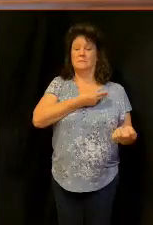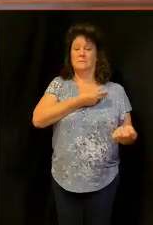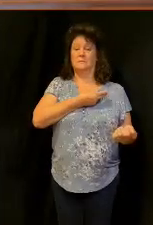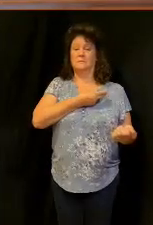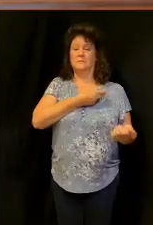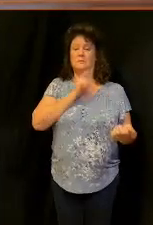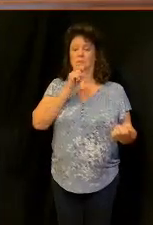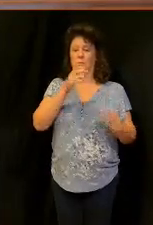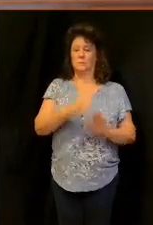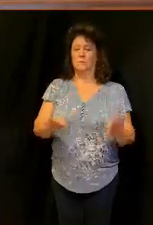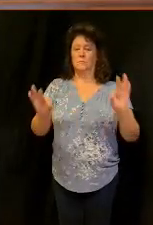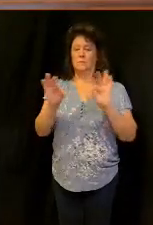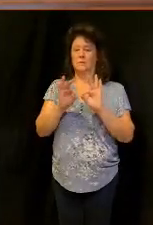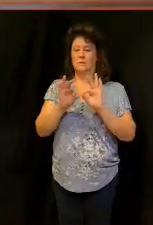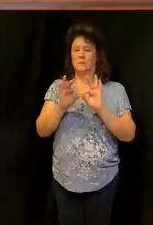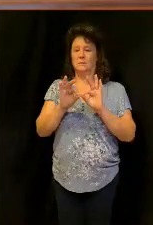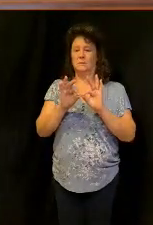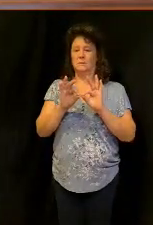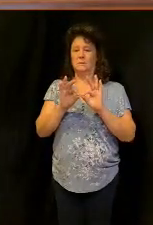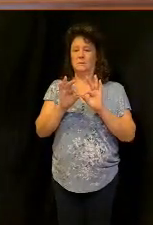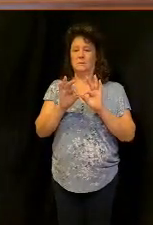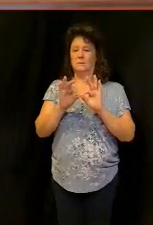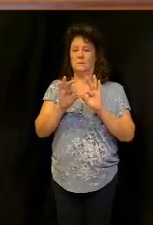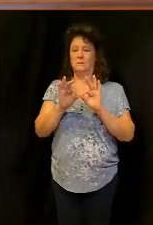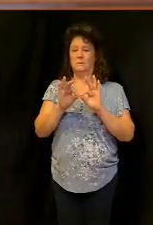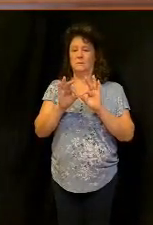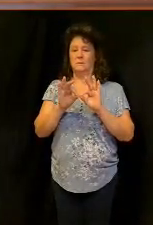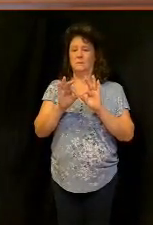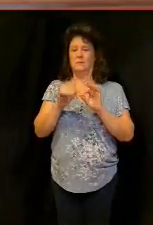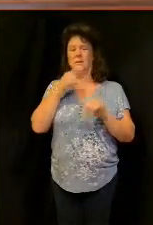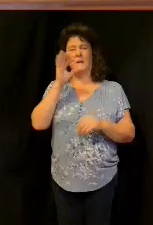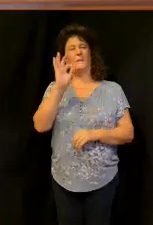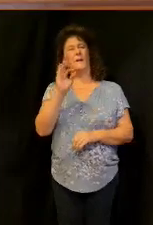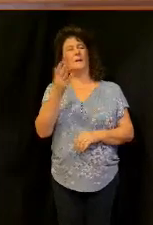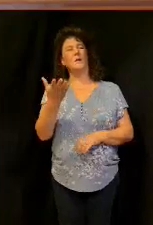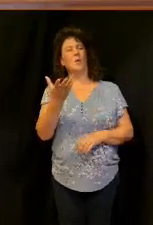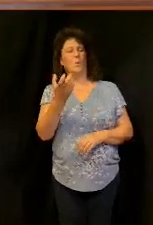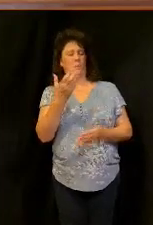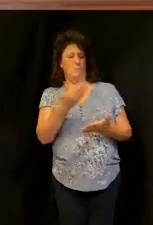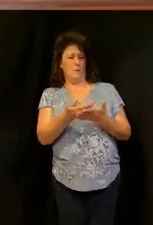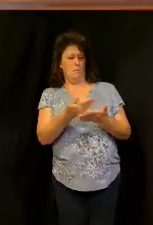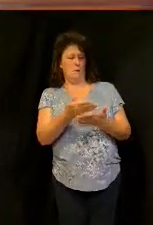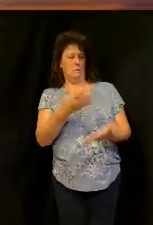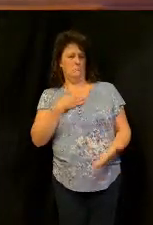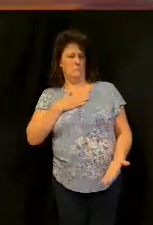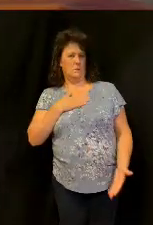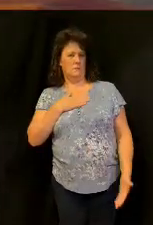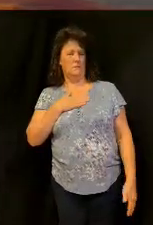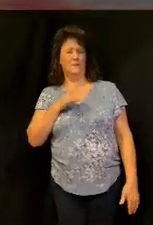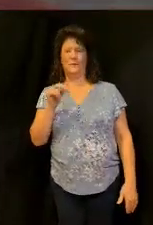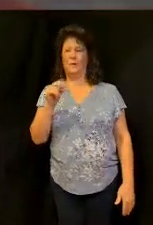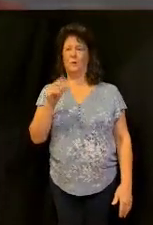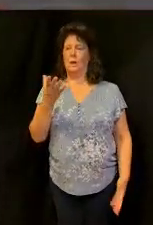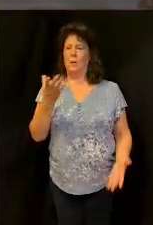important this is real important now you say well pastor you're just wanting my money no no no no I want you to be blessed